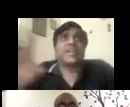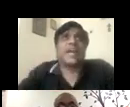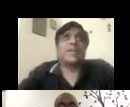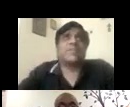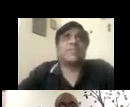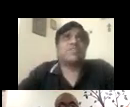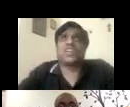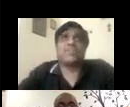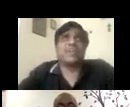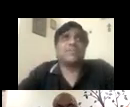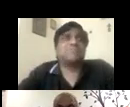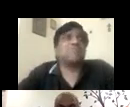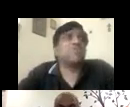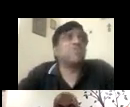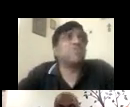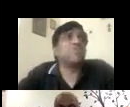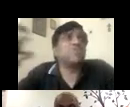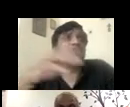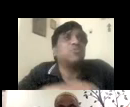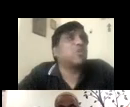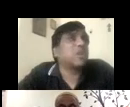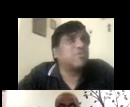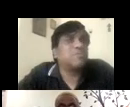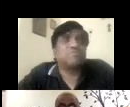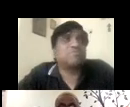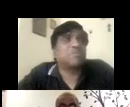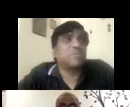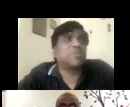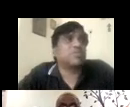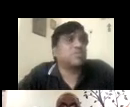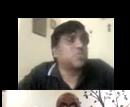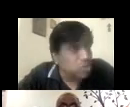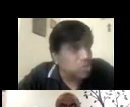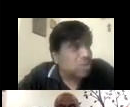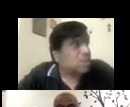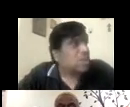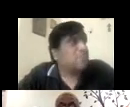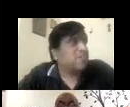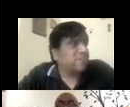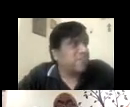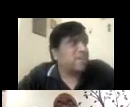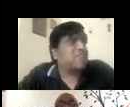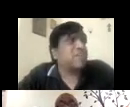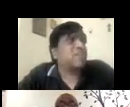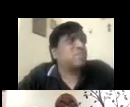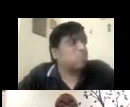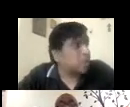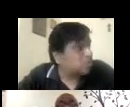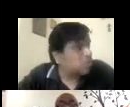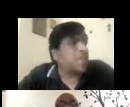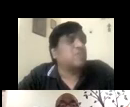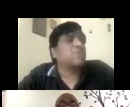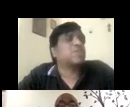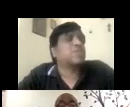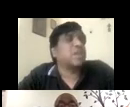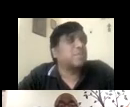the gap will still remain. What do we do with people who do not have computers? Huge. We are running training programs